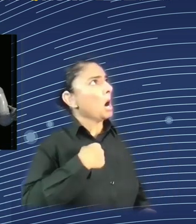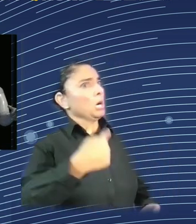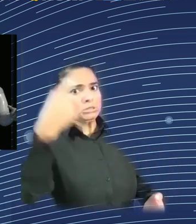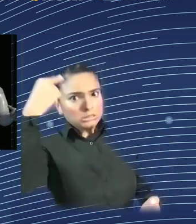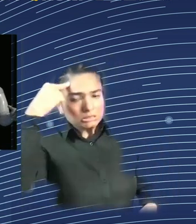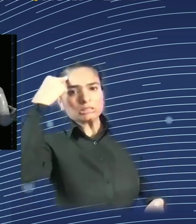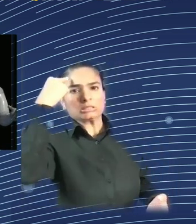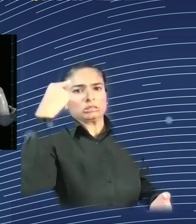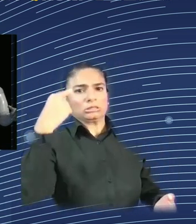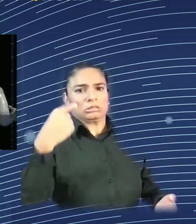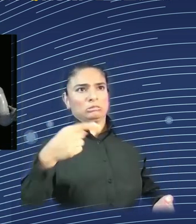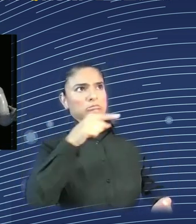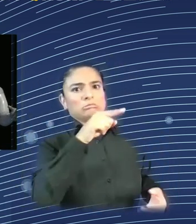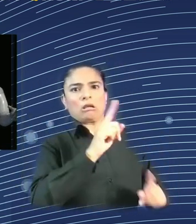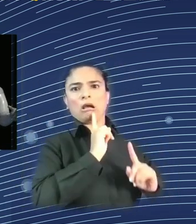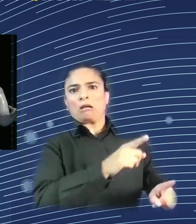at conferences?